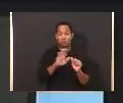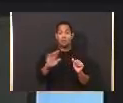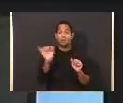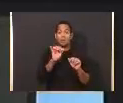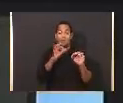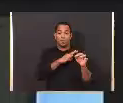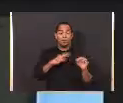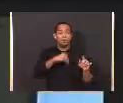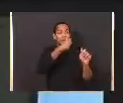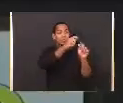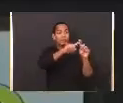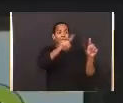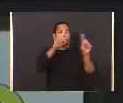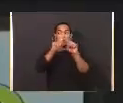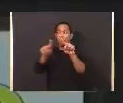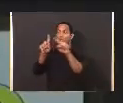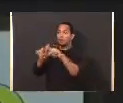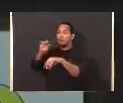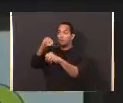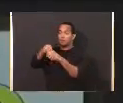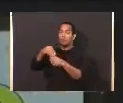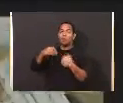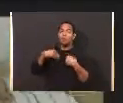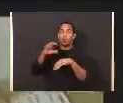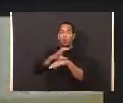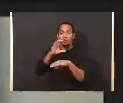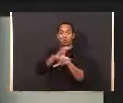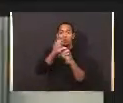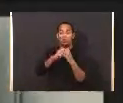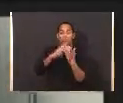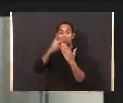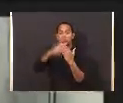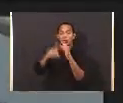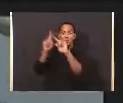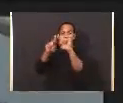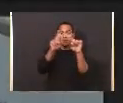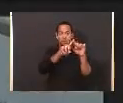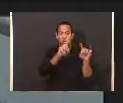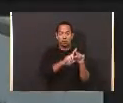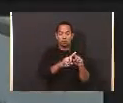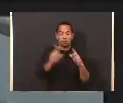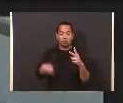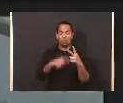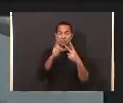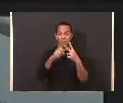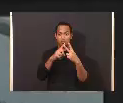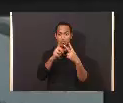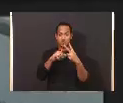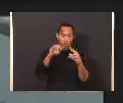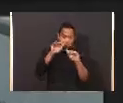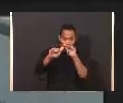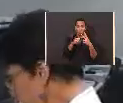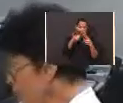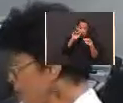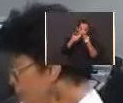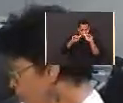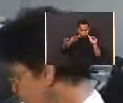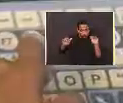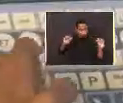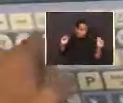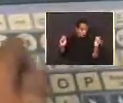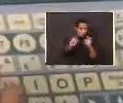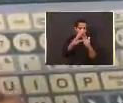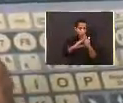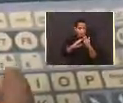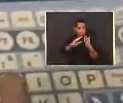faculty to promote an environment of inclusion rather than of segregation. Second, increasing the awareness level of the general